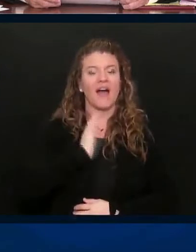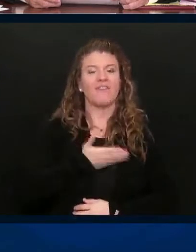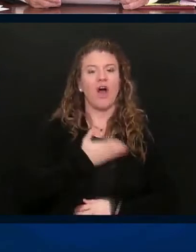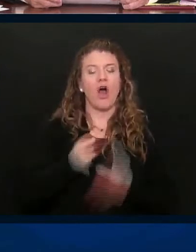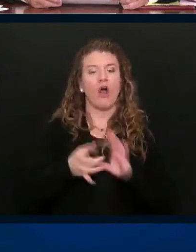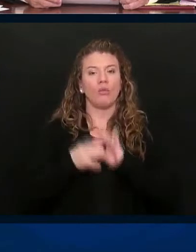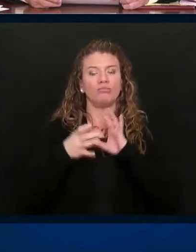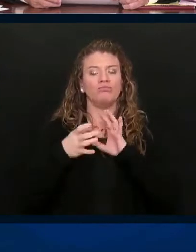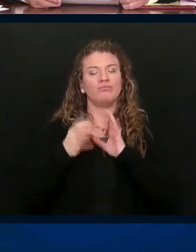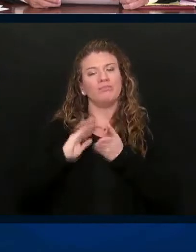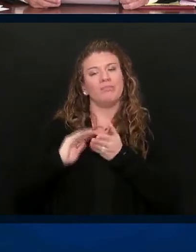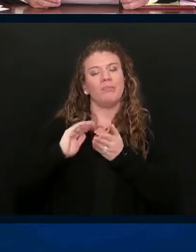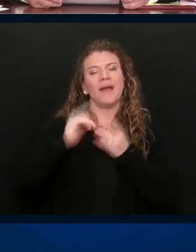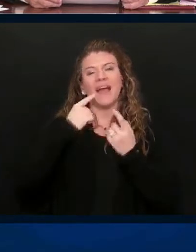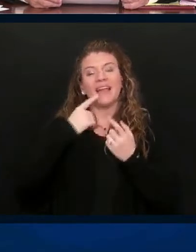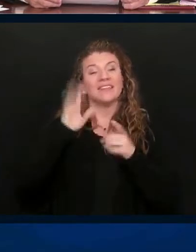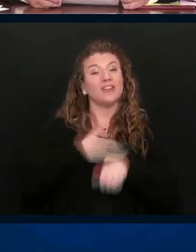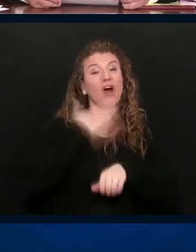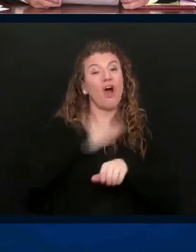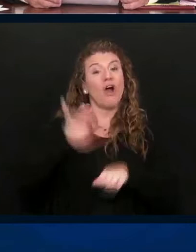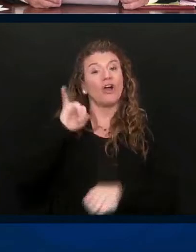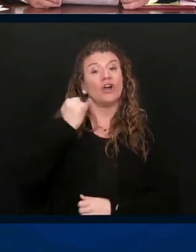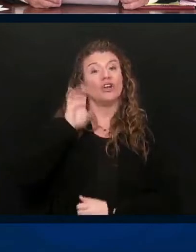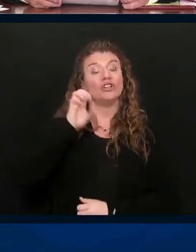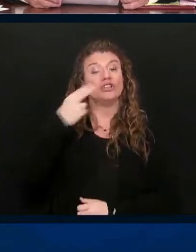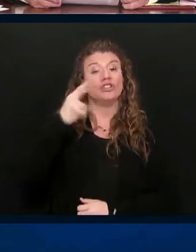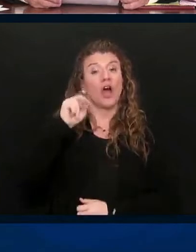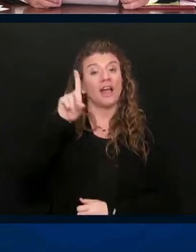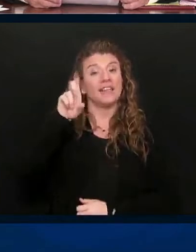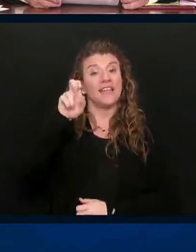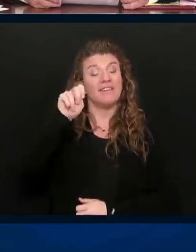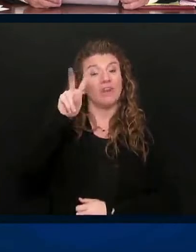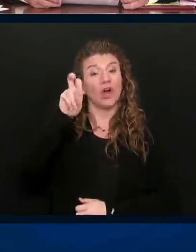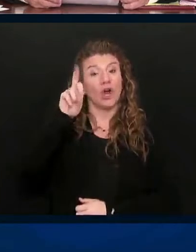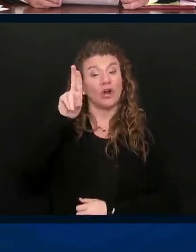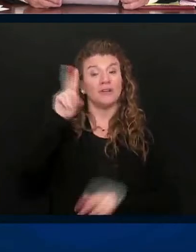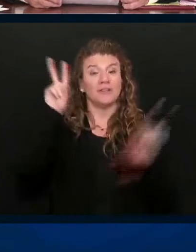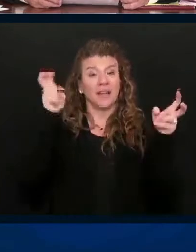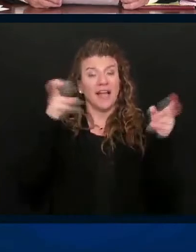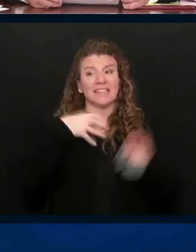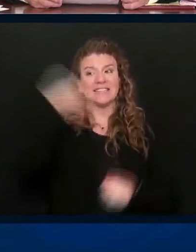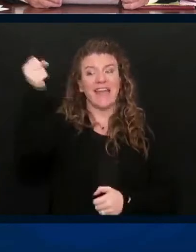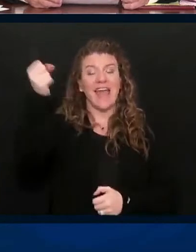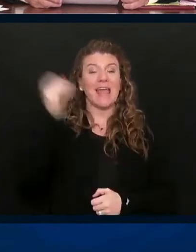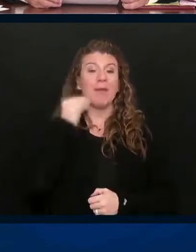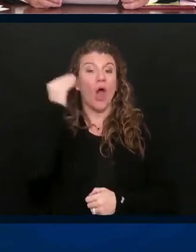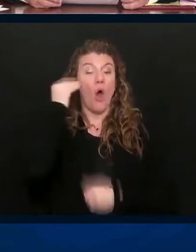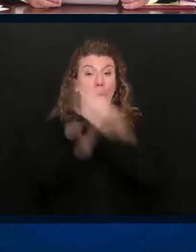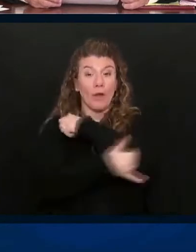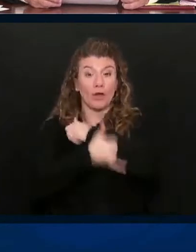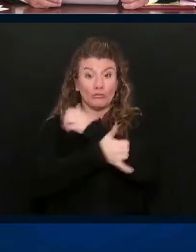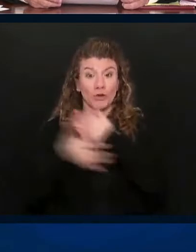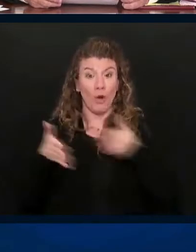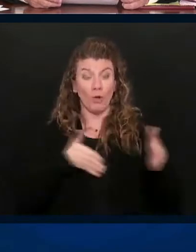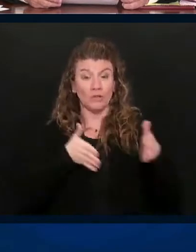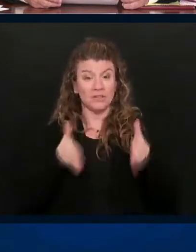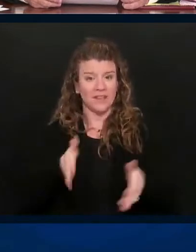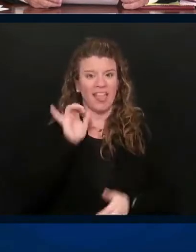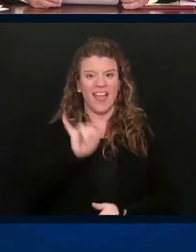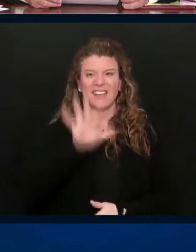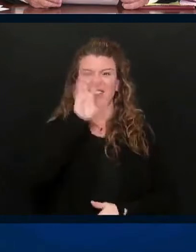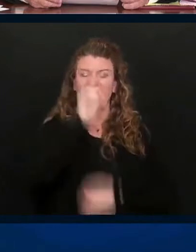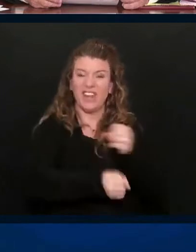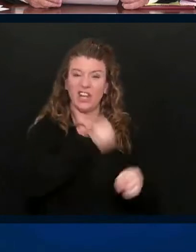John Denver's song, Take Me Home, Country Roads. You know, what an incredible, incredible feat. And